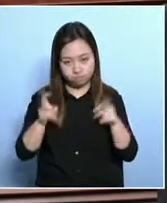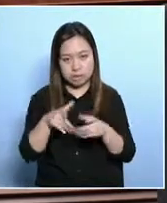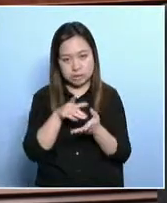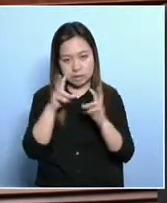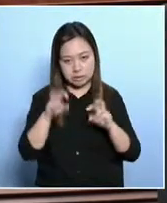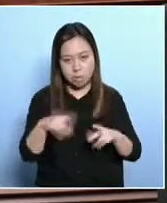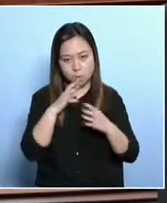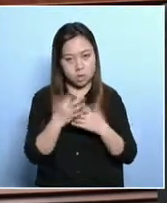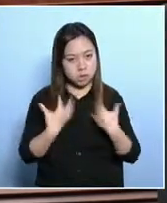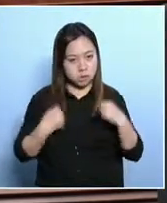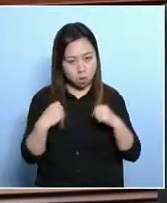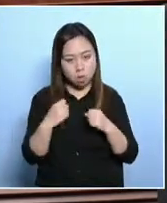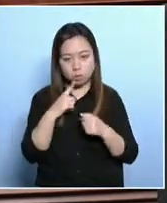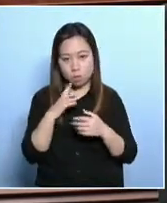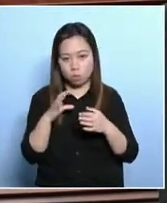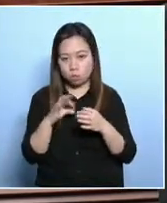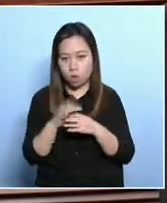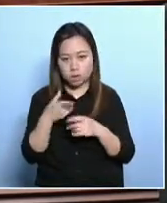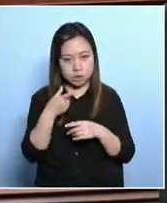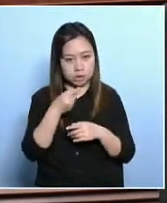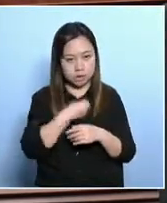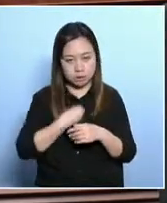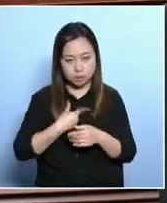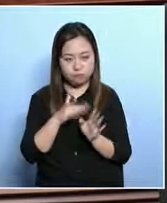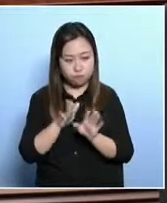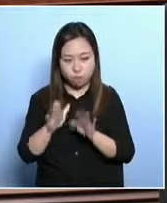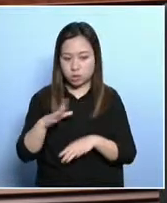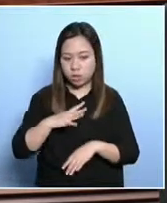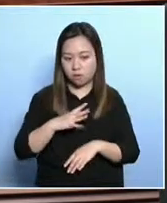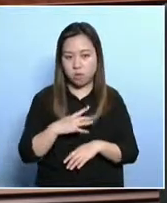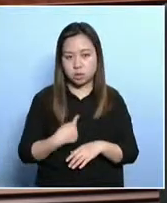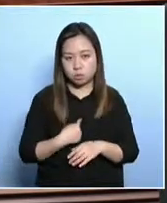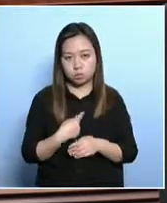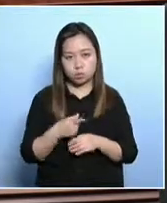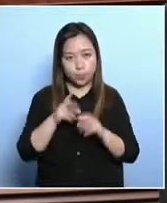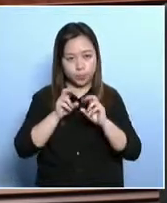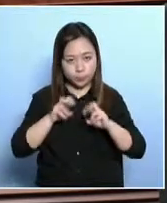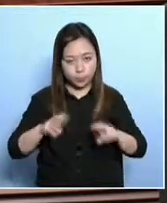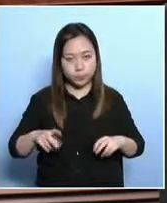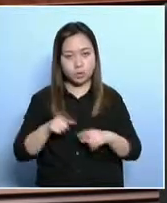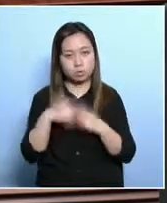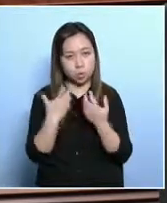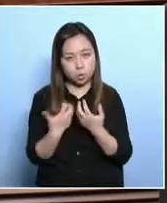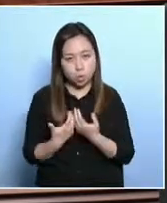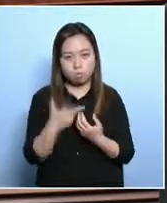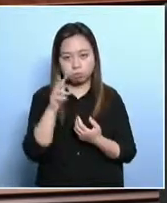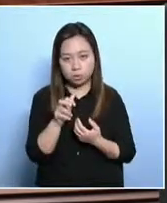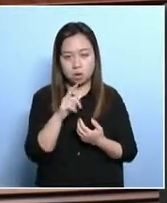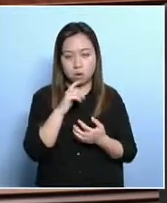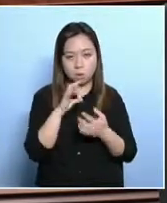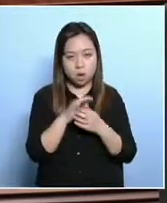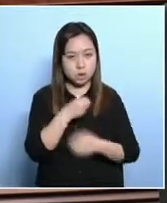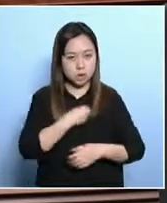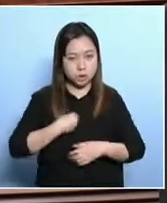Statistics Commissioner being here. Now, I hope there should be a study on